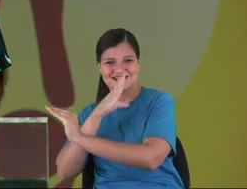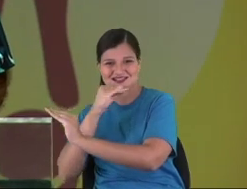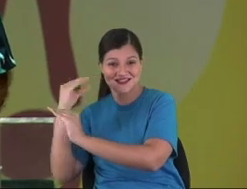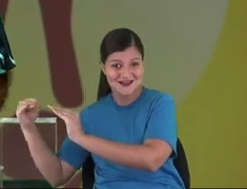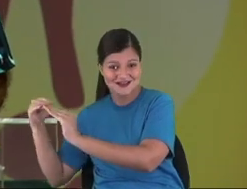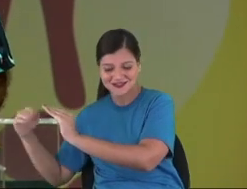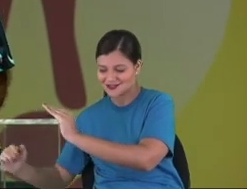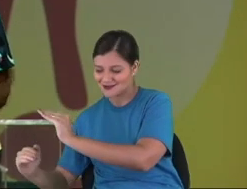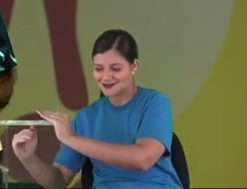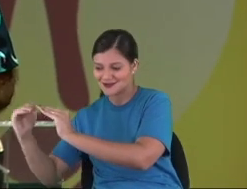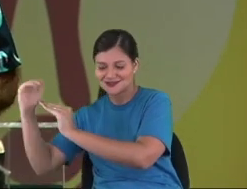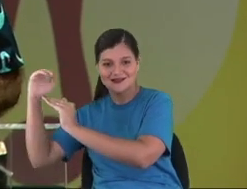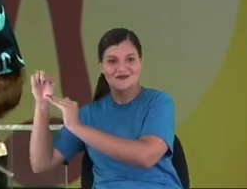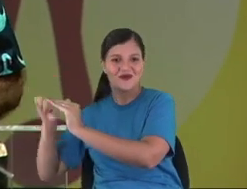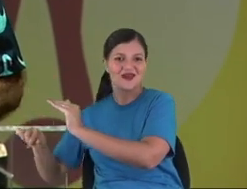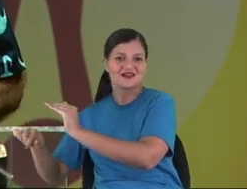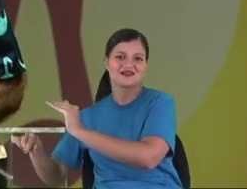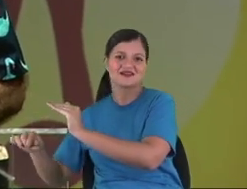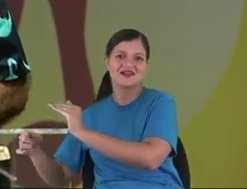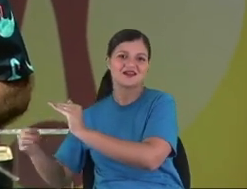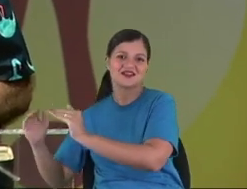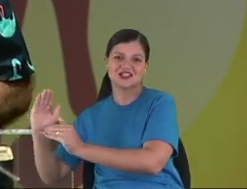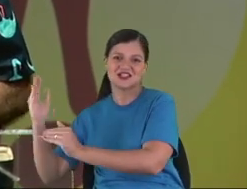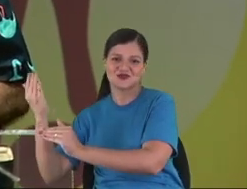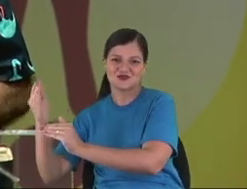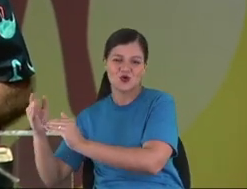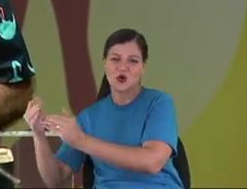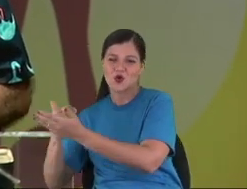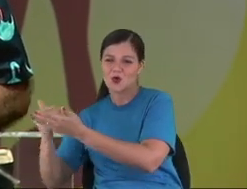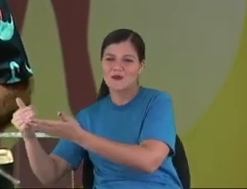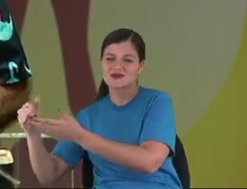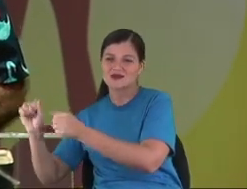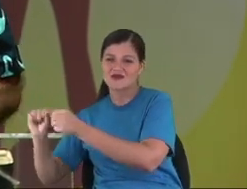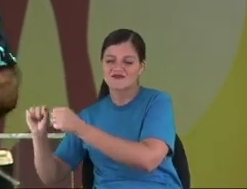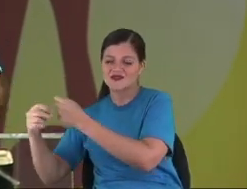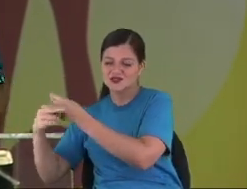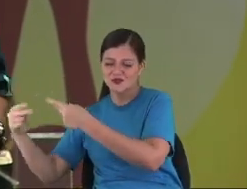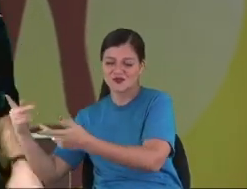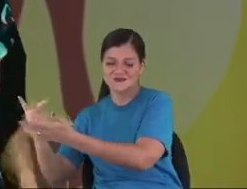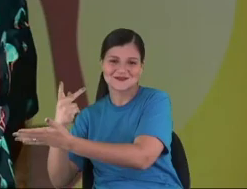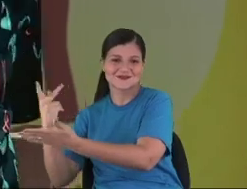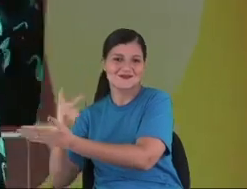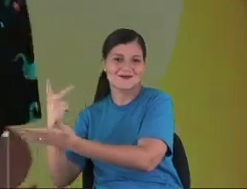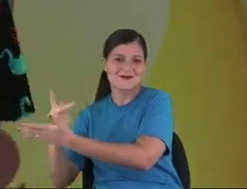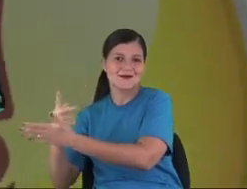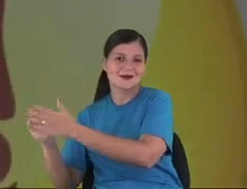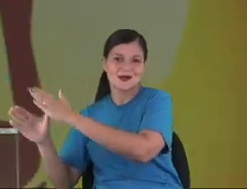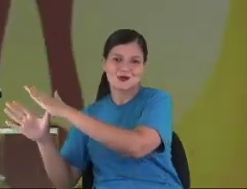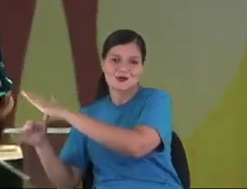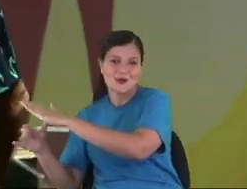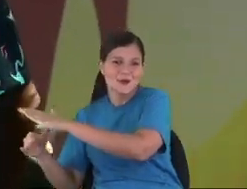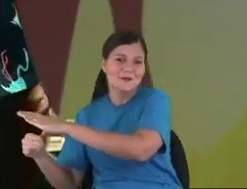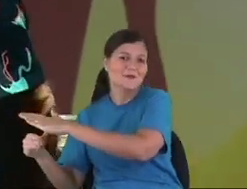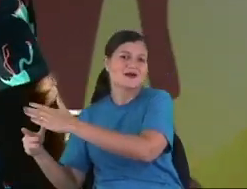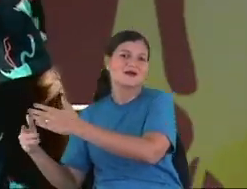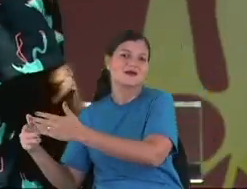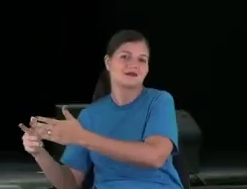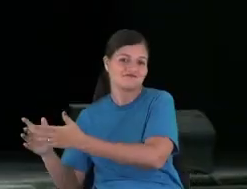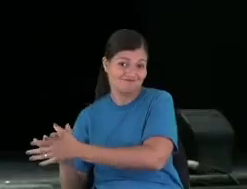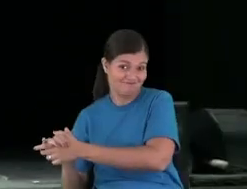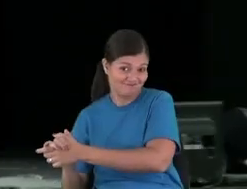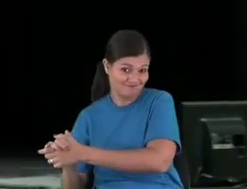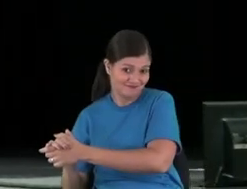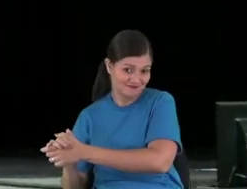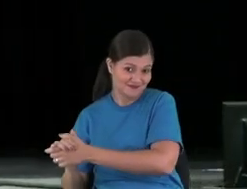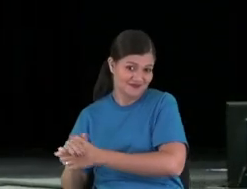that place, they grow up with bad people, as